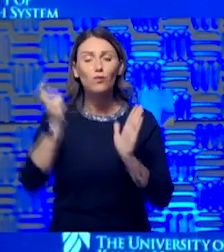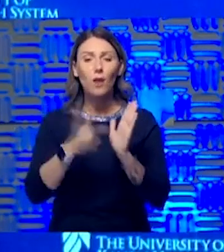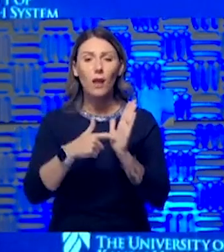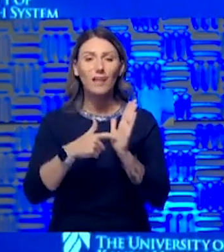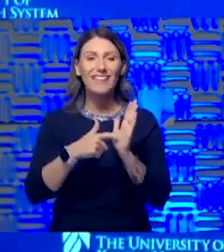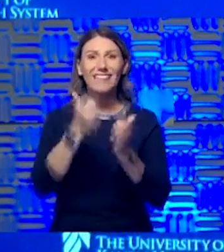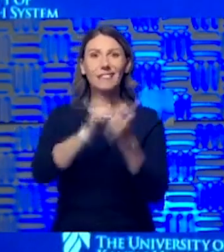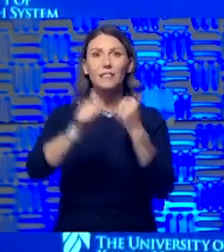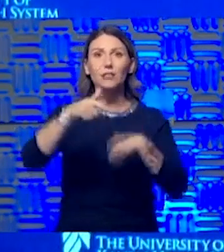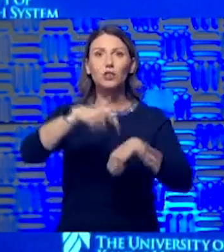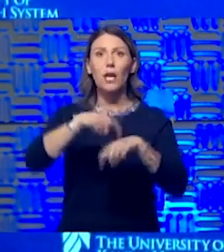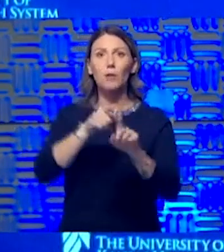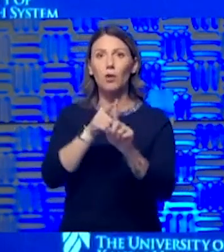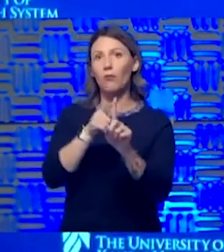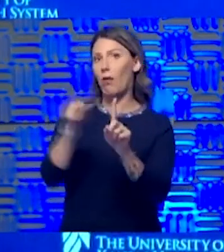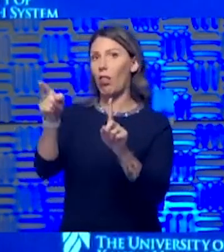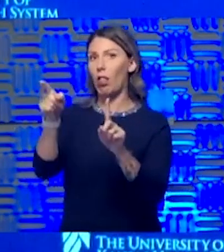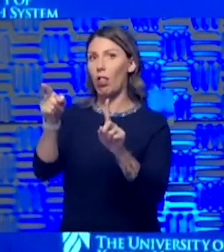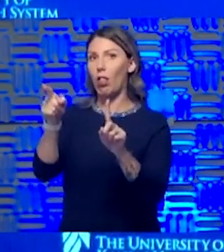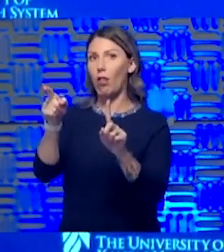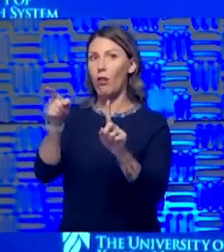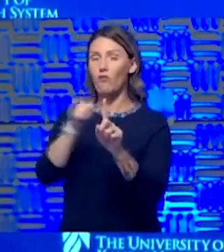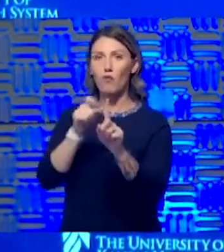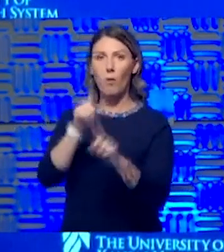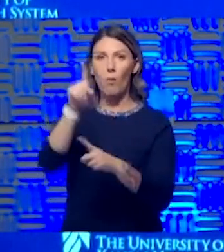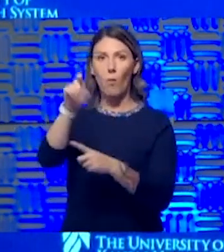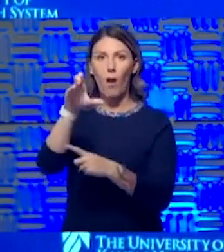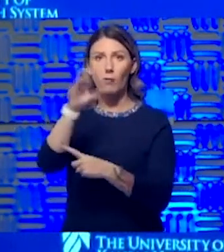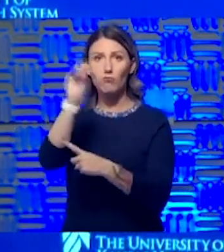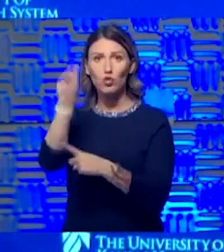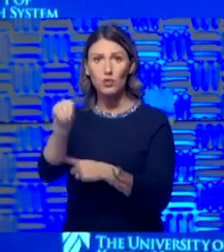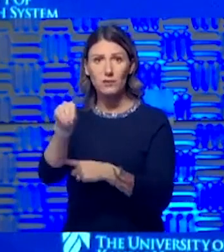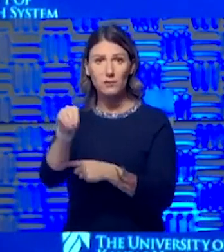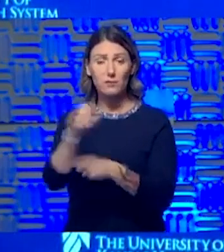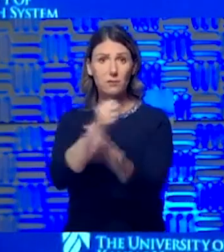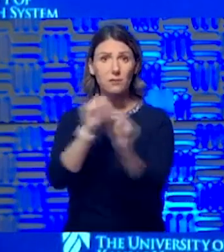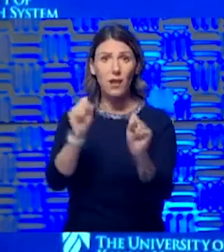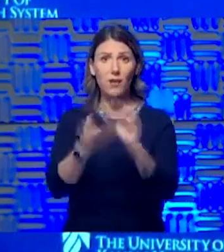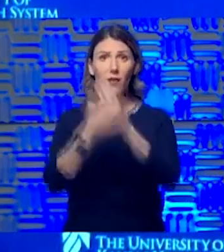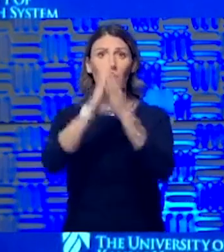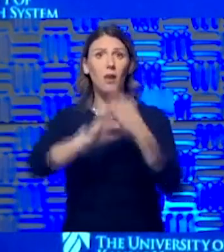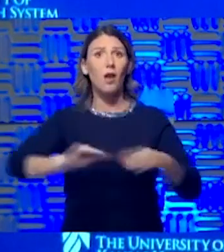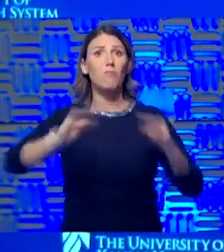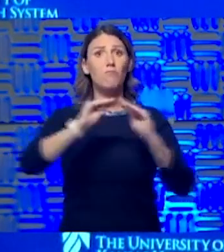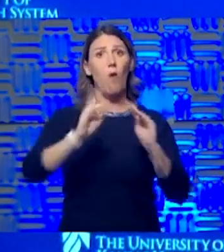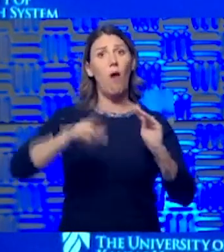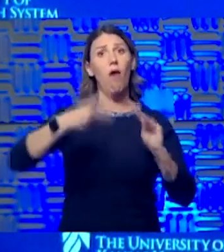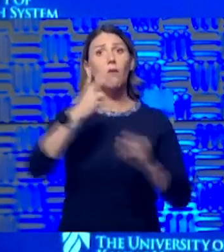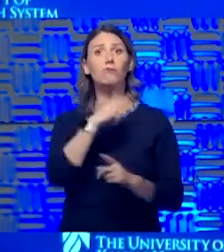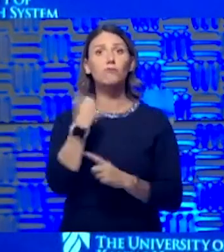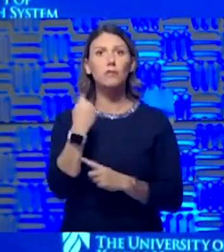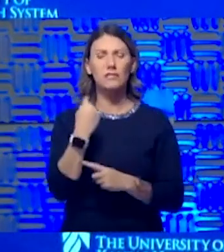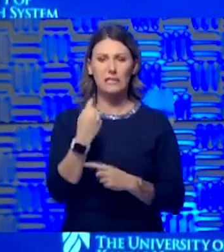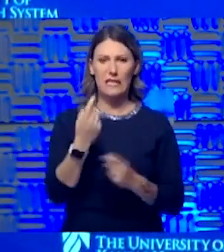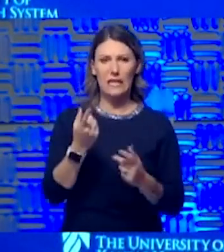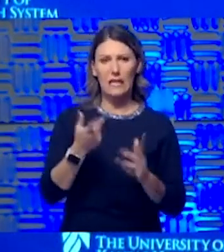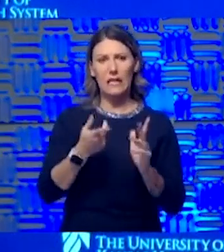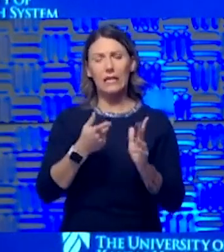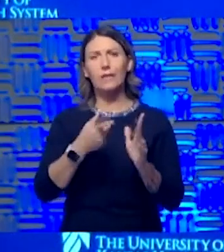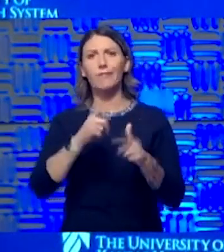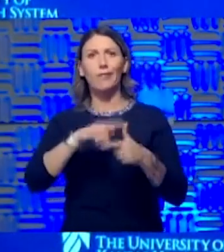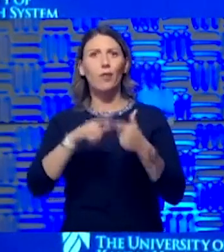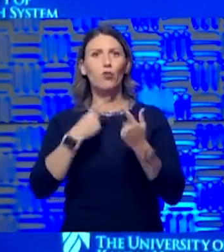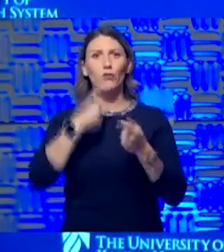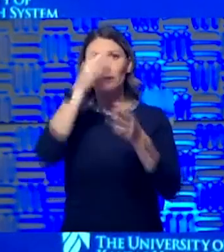deviate or move further away from being 100% safe, you just entrain more risk. And then you have to decide, how much risk am I willing to live with?